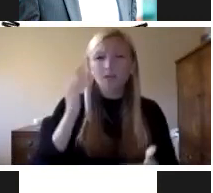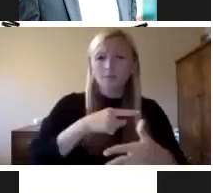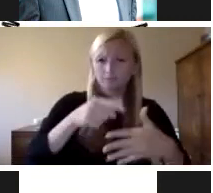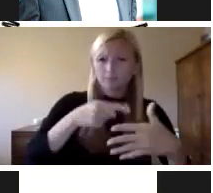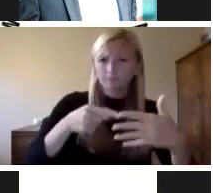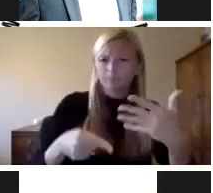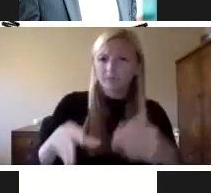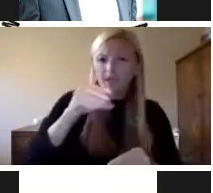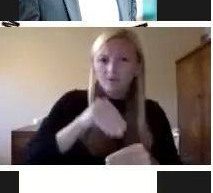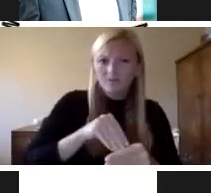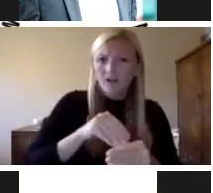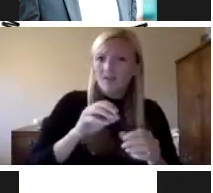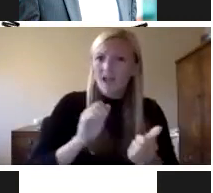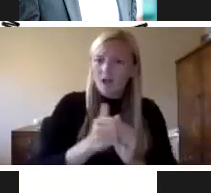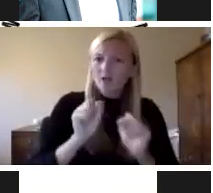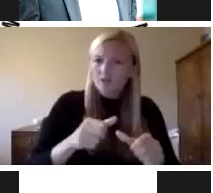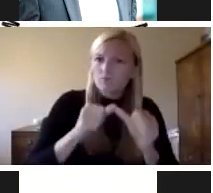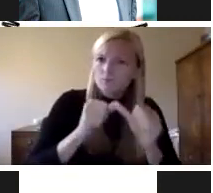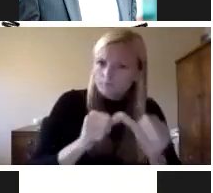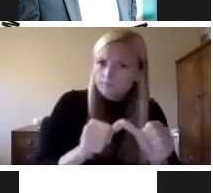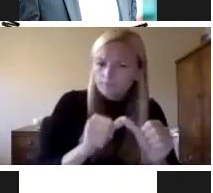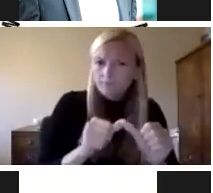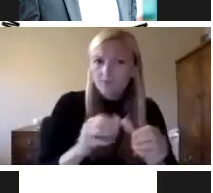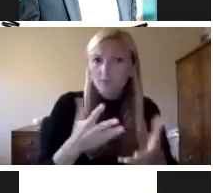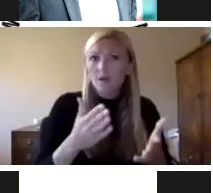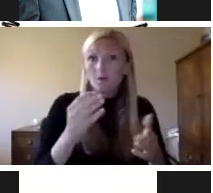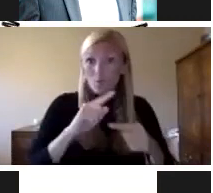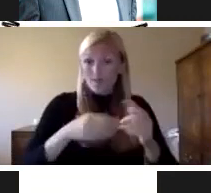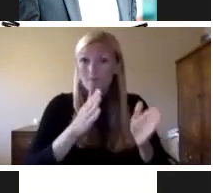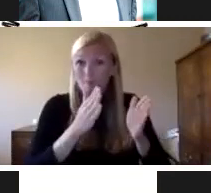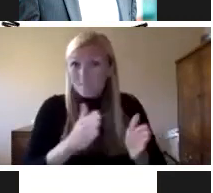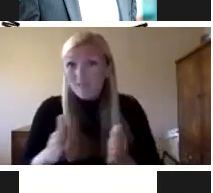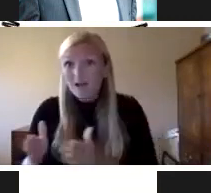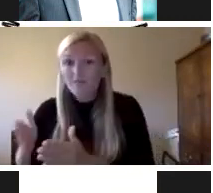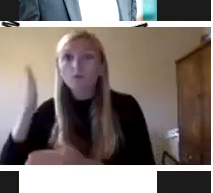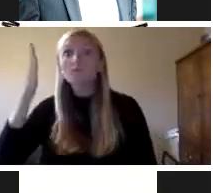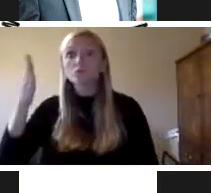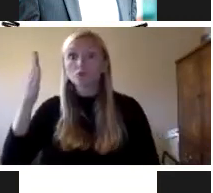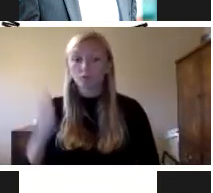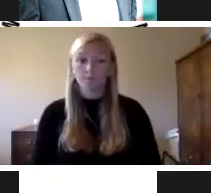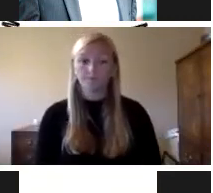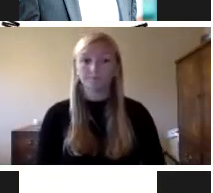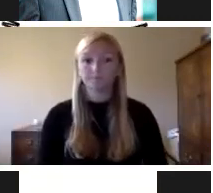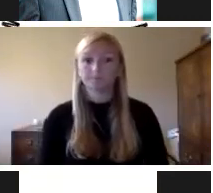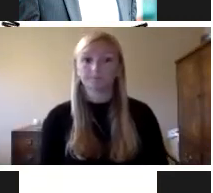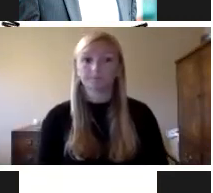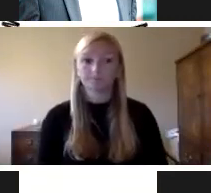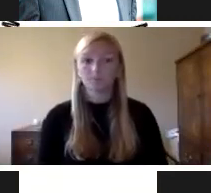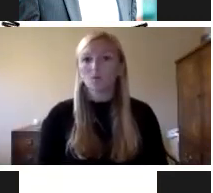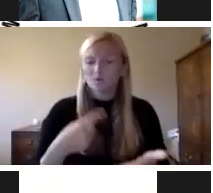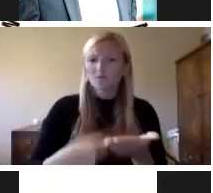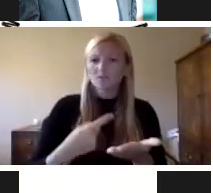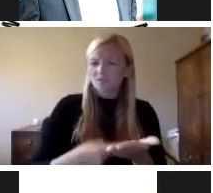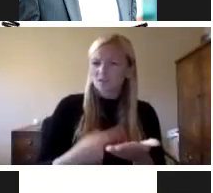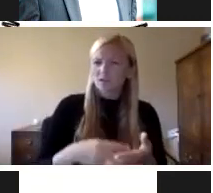with the methods to sustain business resiliency while planning for reconstitution in the future um we'll discuss interpretation